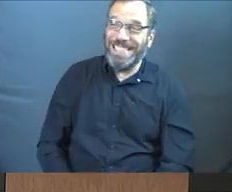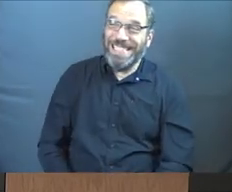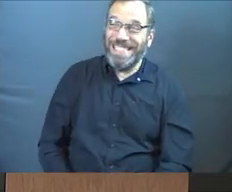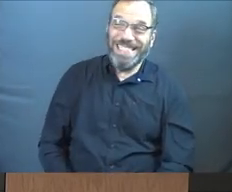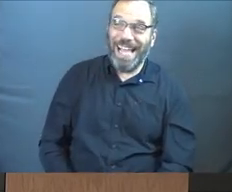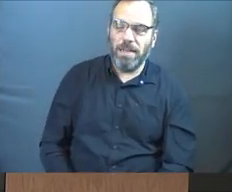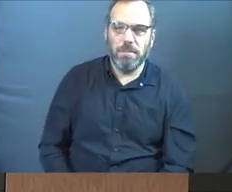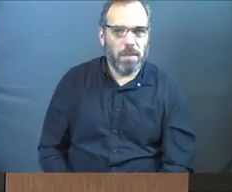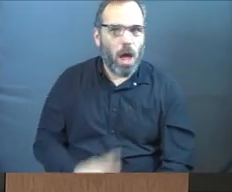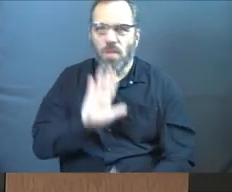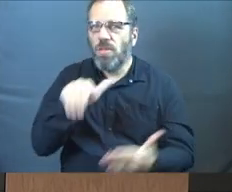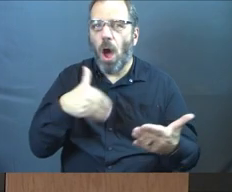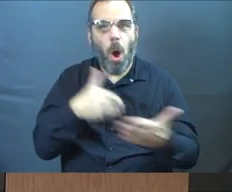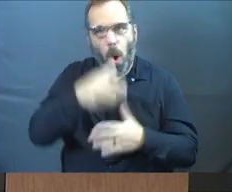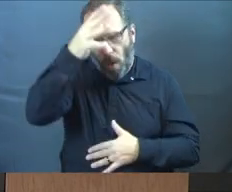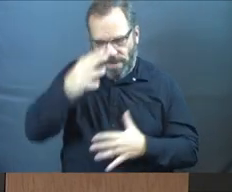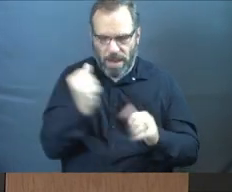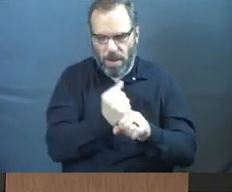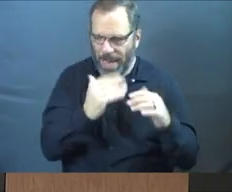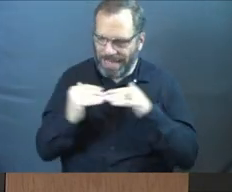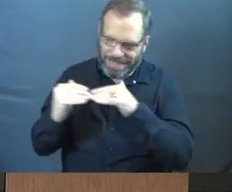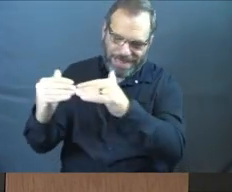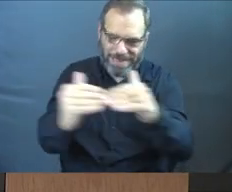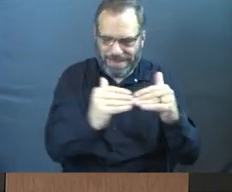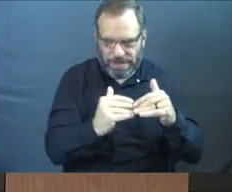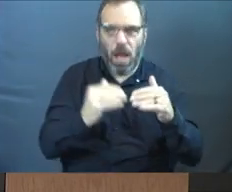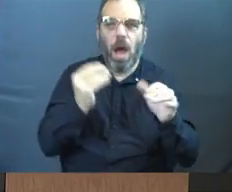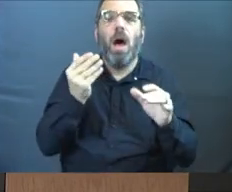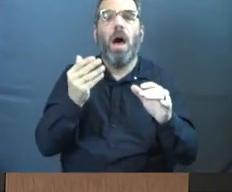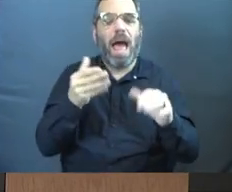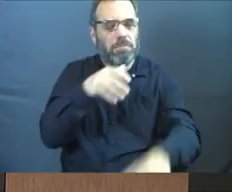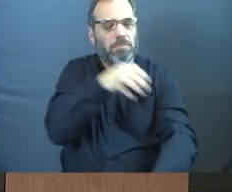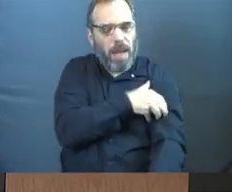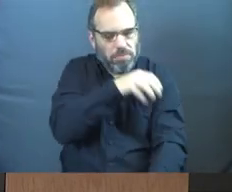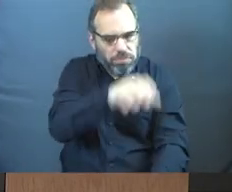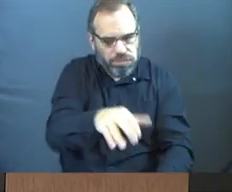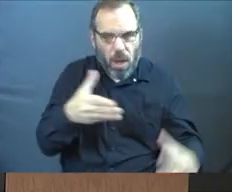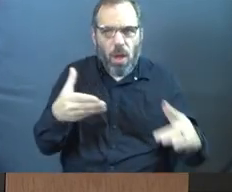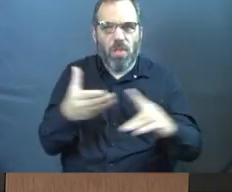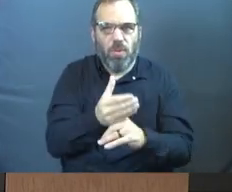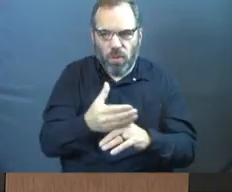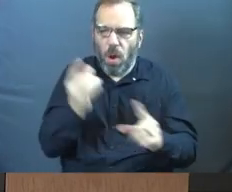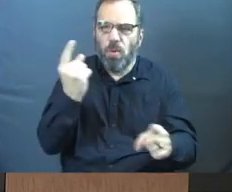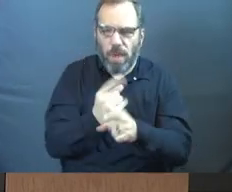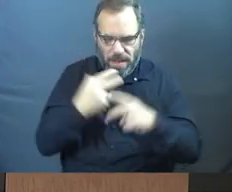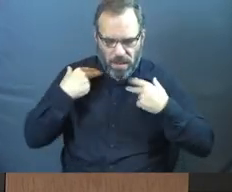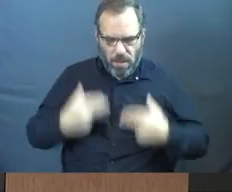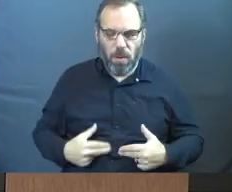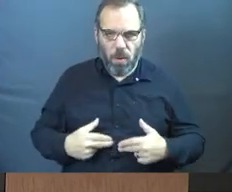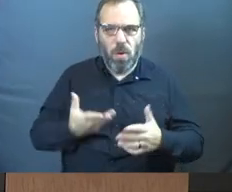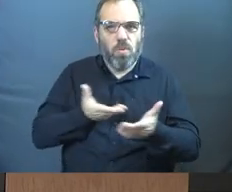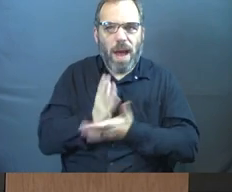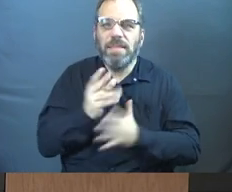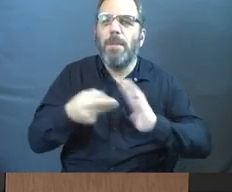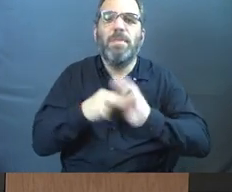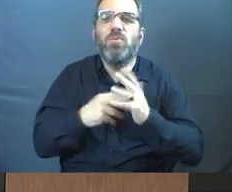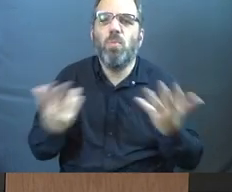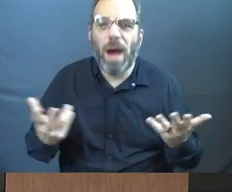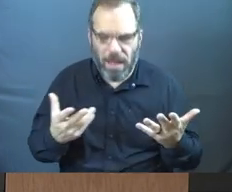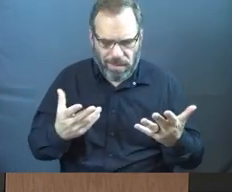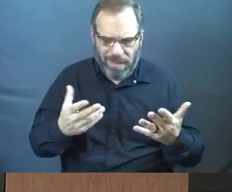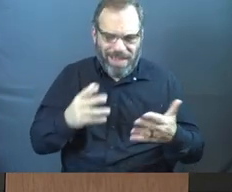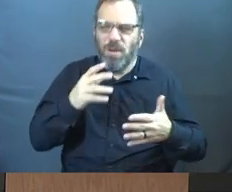And he said that all men are created equal and they are endowed by their creator with certain unalienable rights. What does unalienable rights mean?